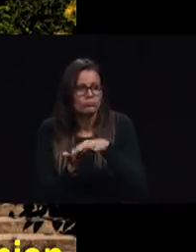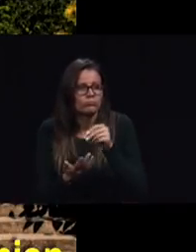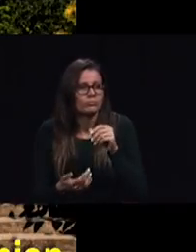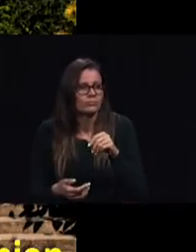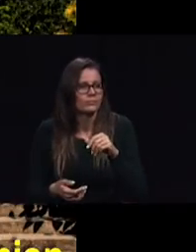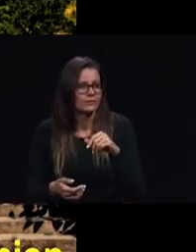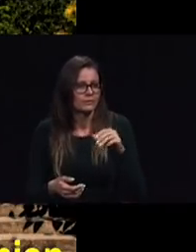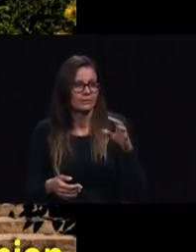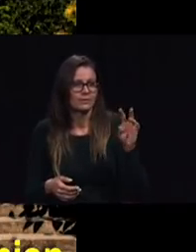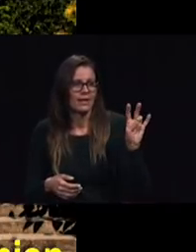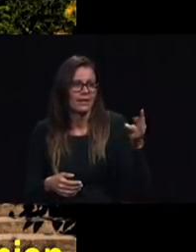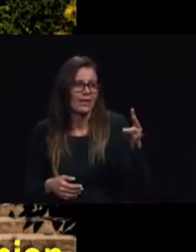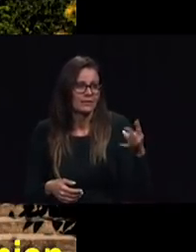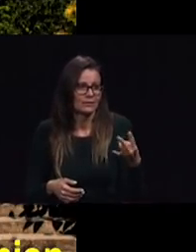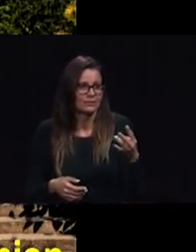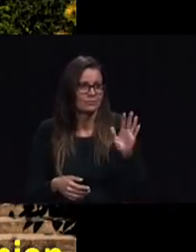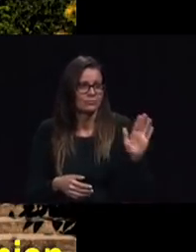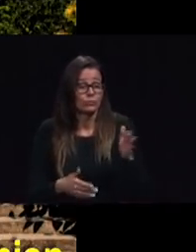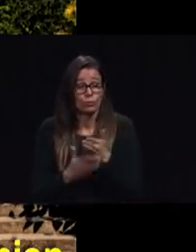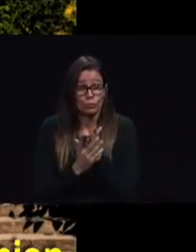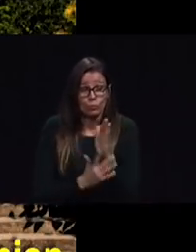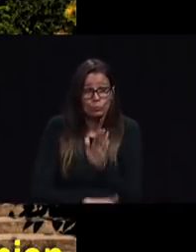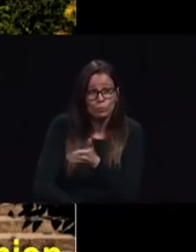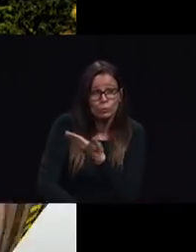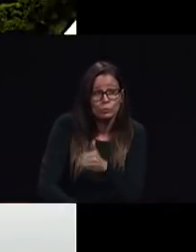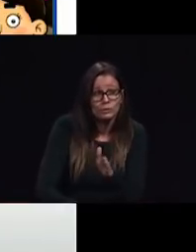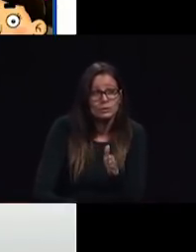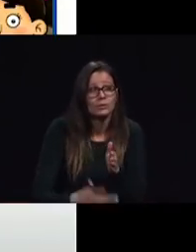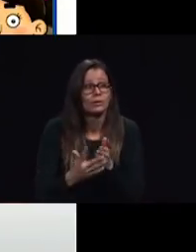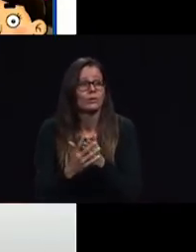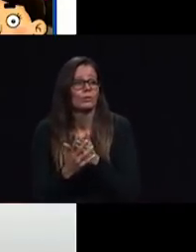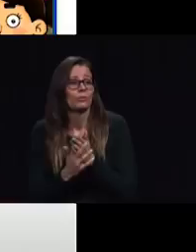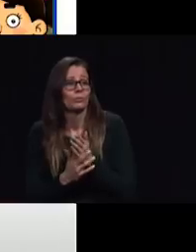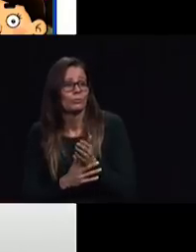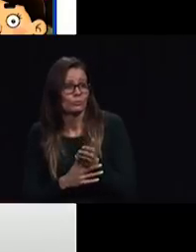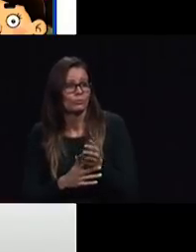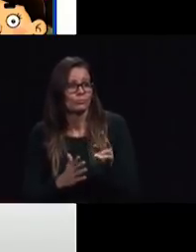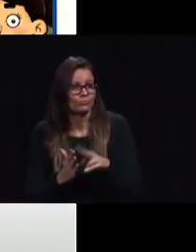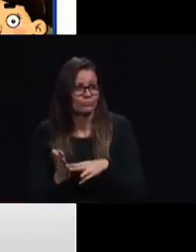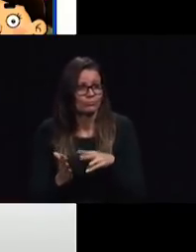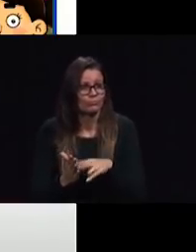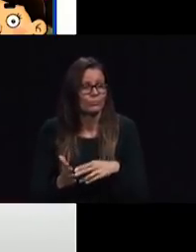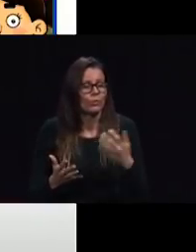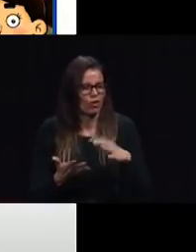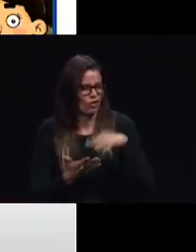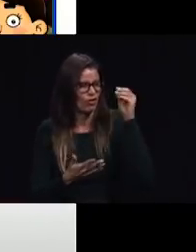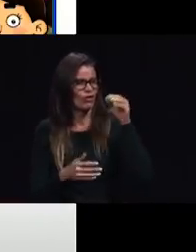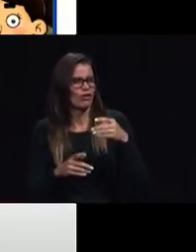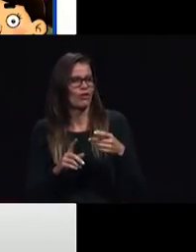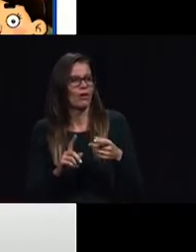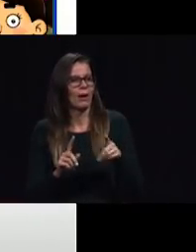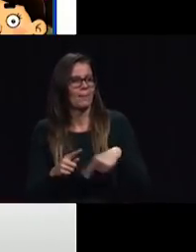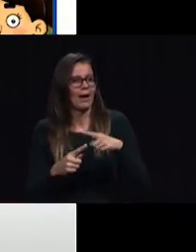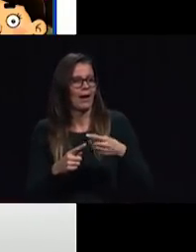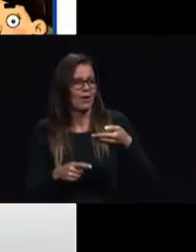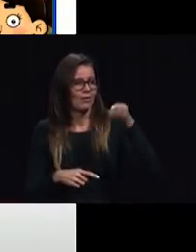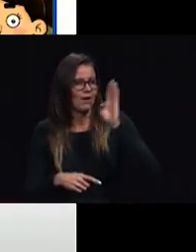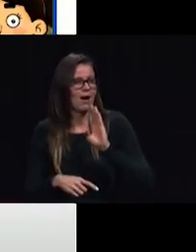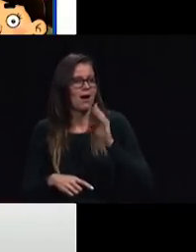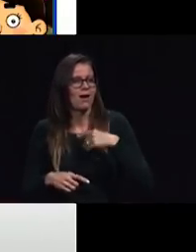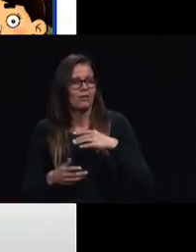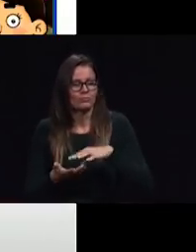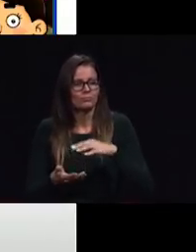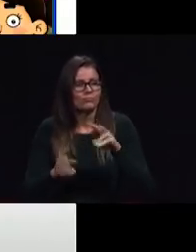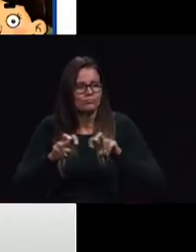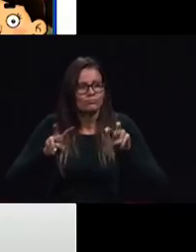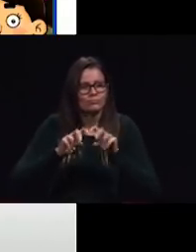music they learn about the God who created the music for them and so as we look at the different resources we produce many of them are